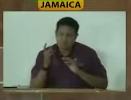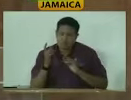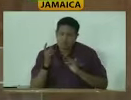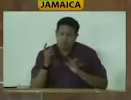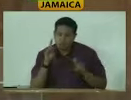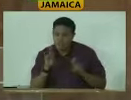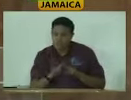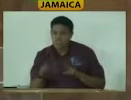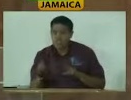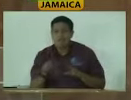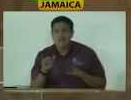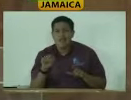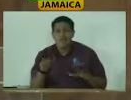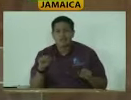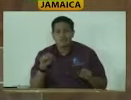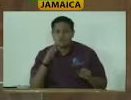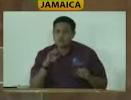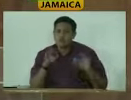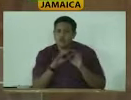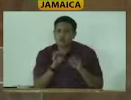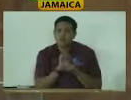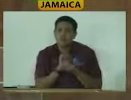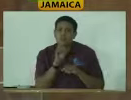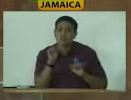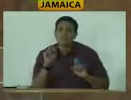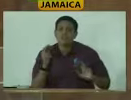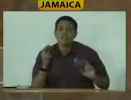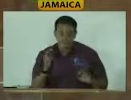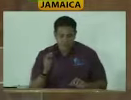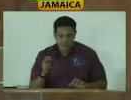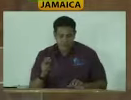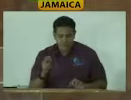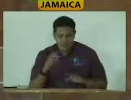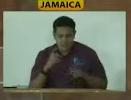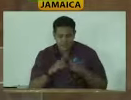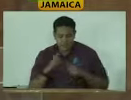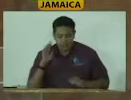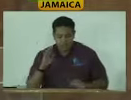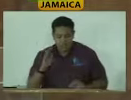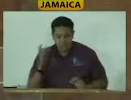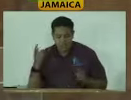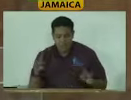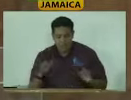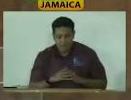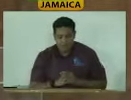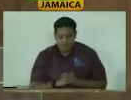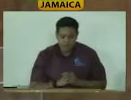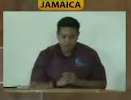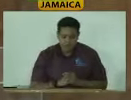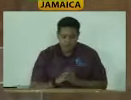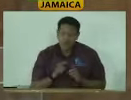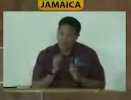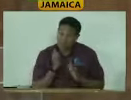took significant work to get ready and to get passed. And when it was